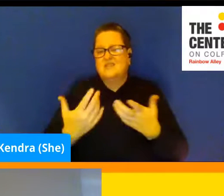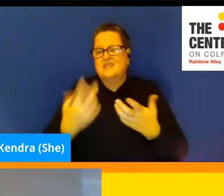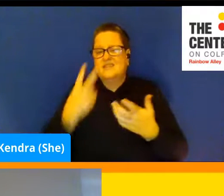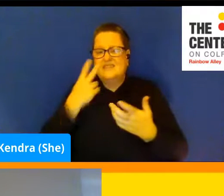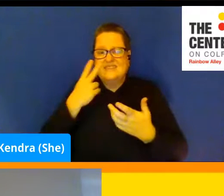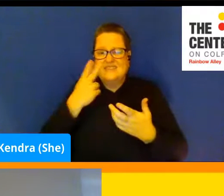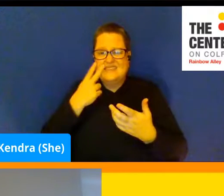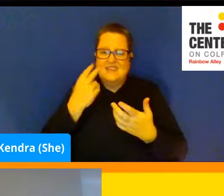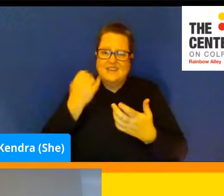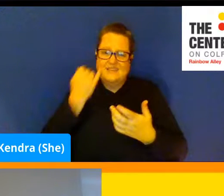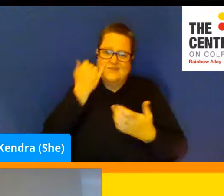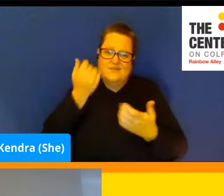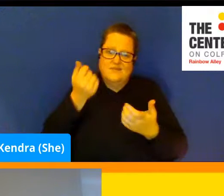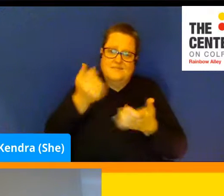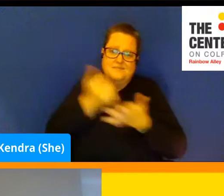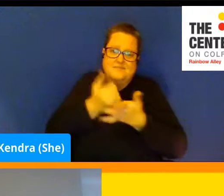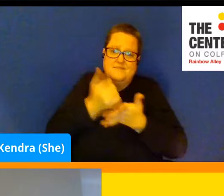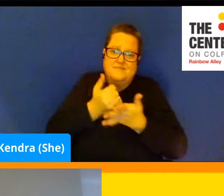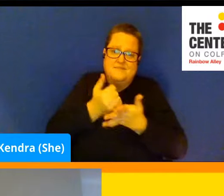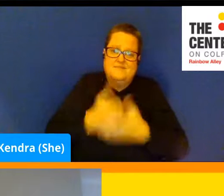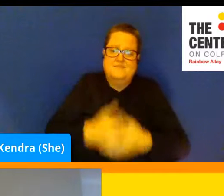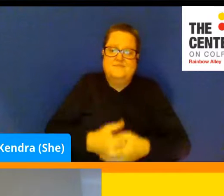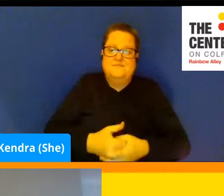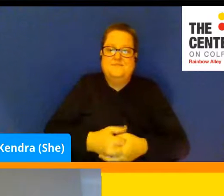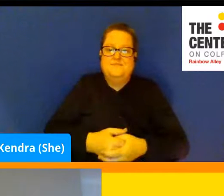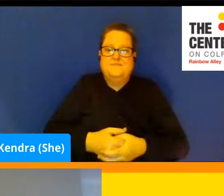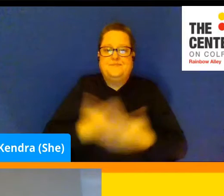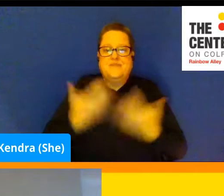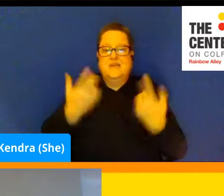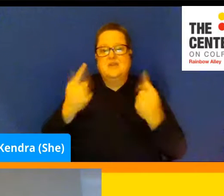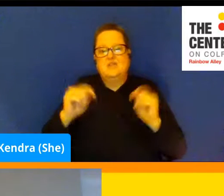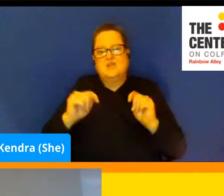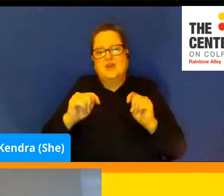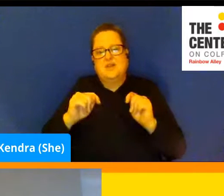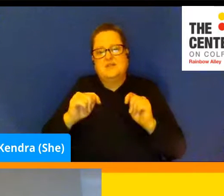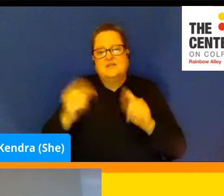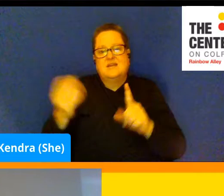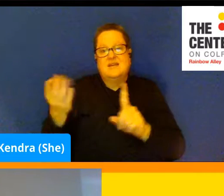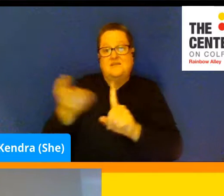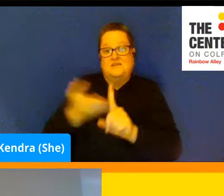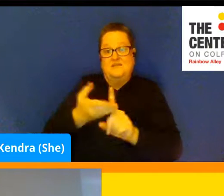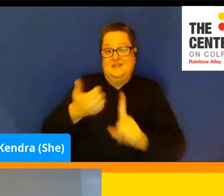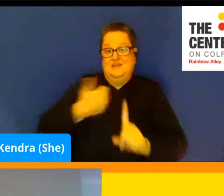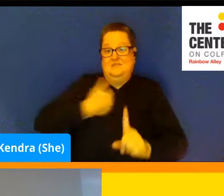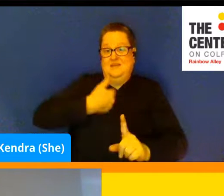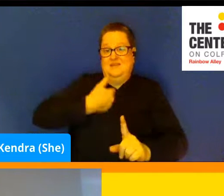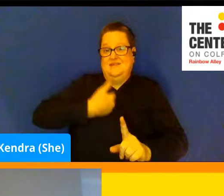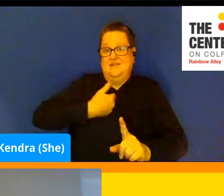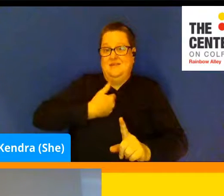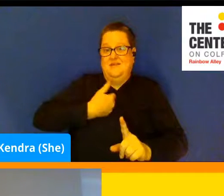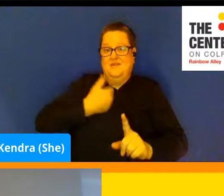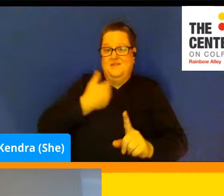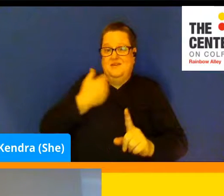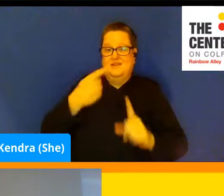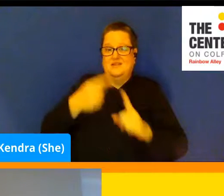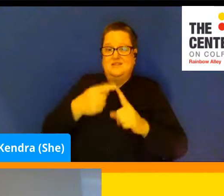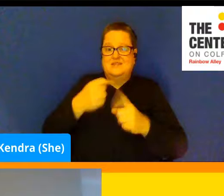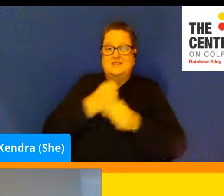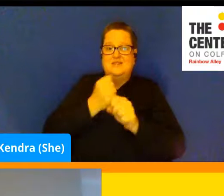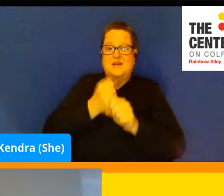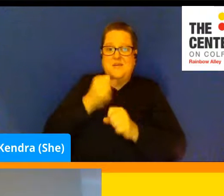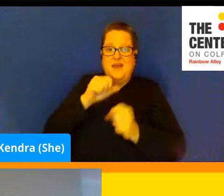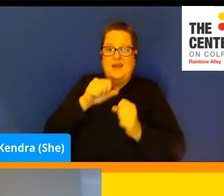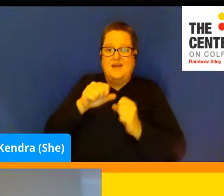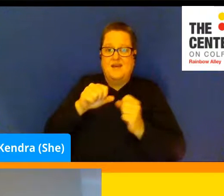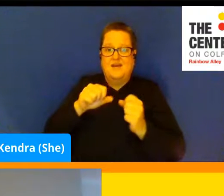them in person. I tried to convince myself to make a video chat